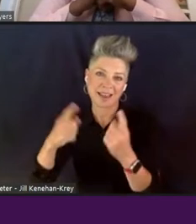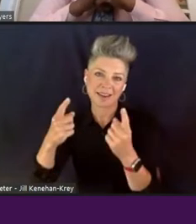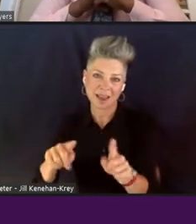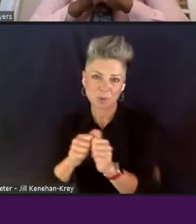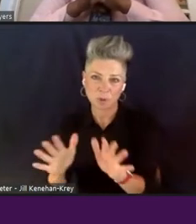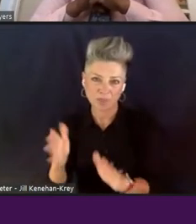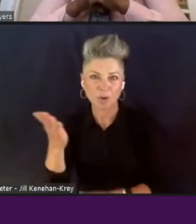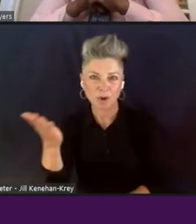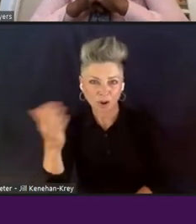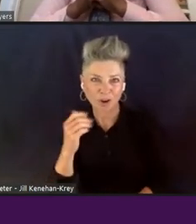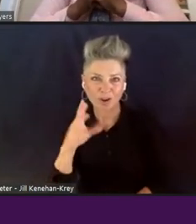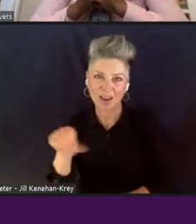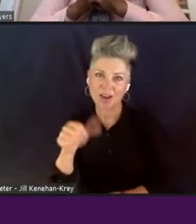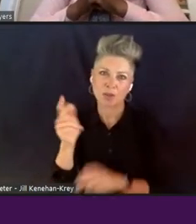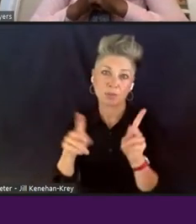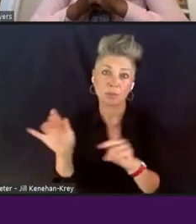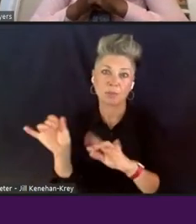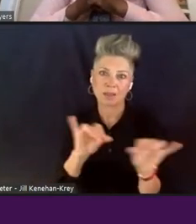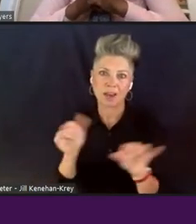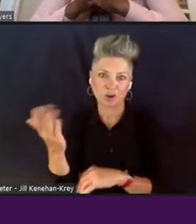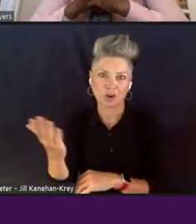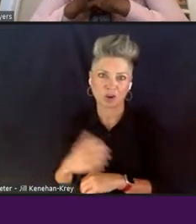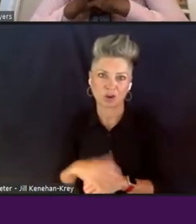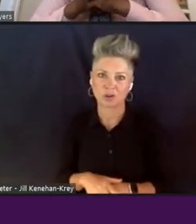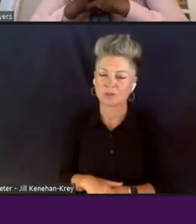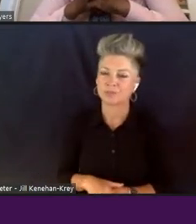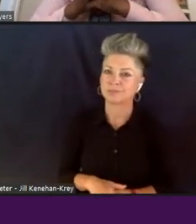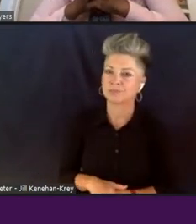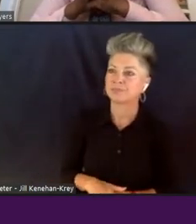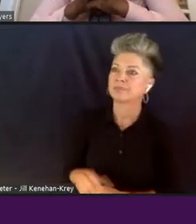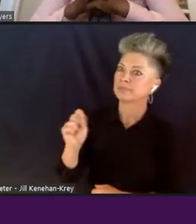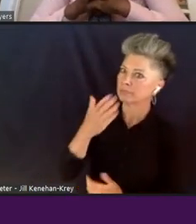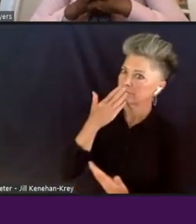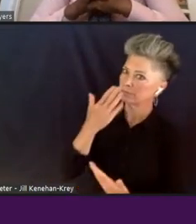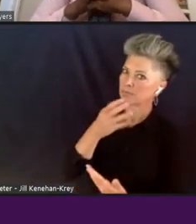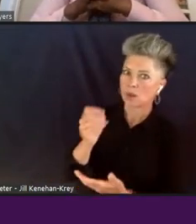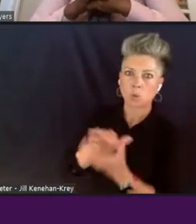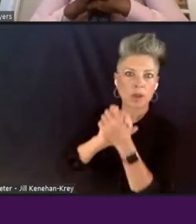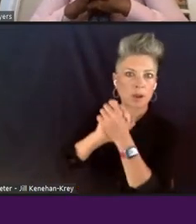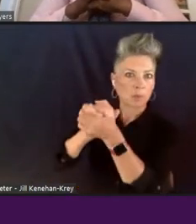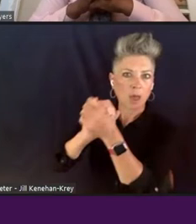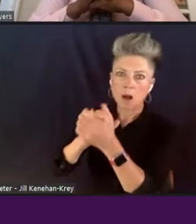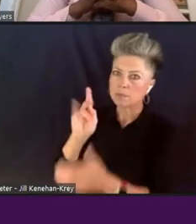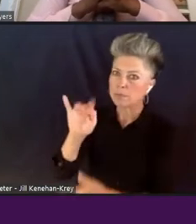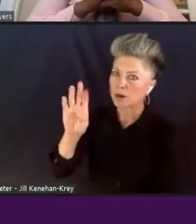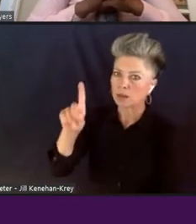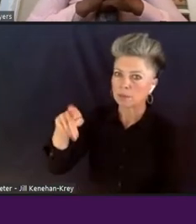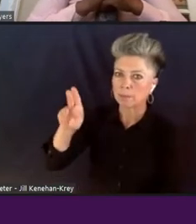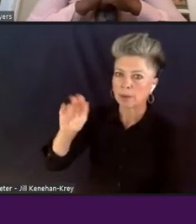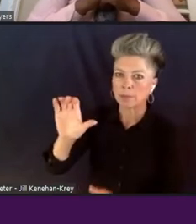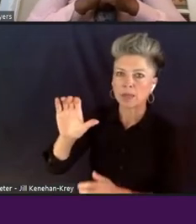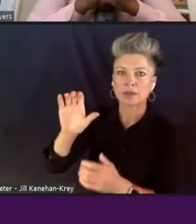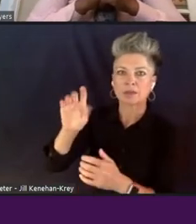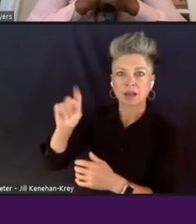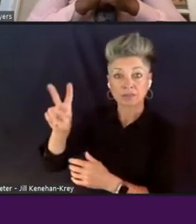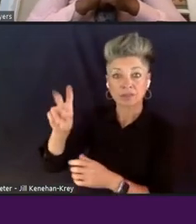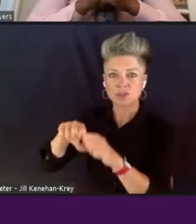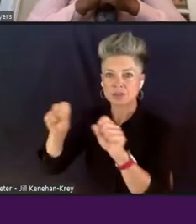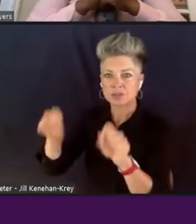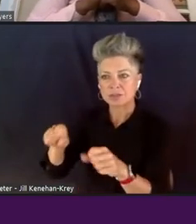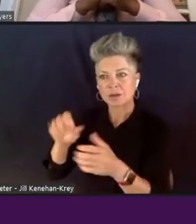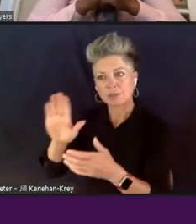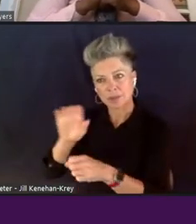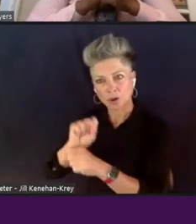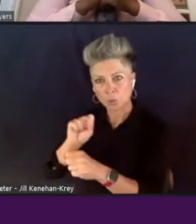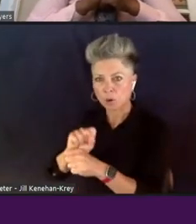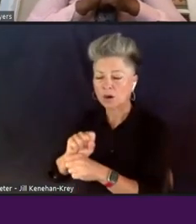you know, and we just applaud the work that Maryland Public Television has been doing in the system overall. And I think, you know, tying this back to our filmmakers, I